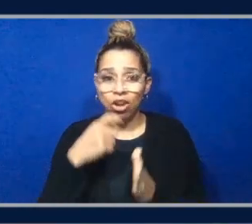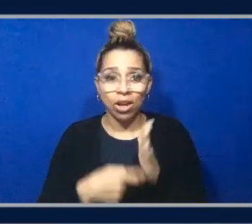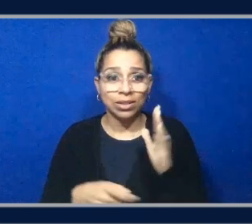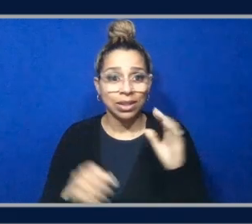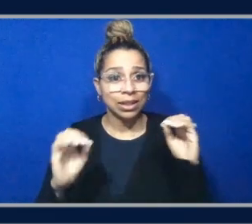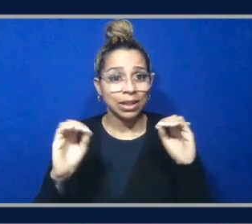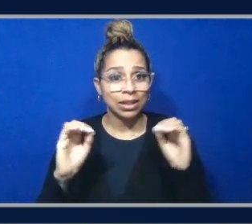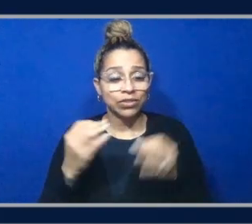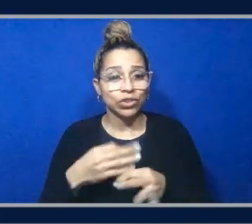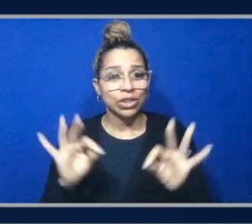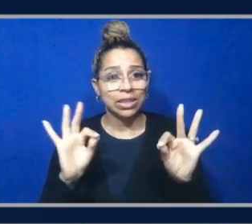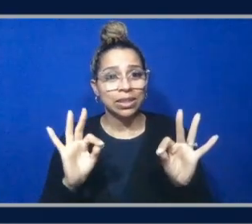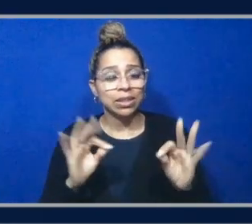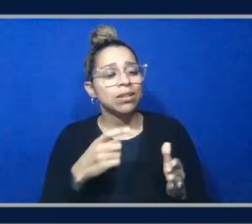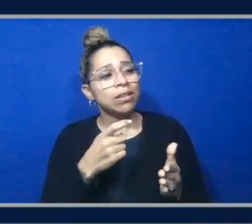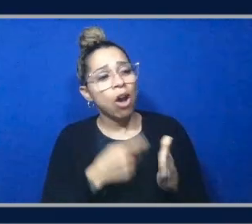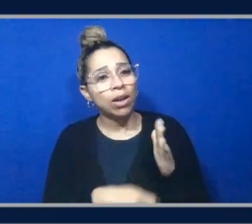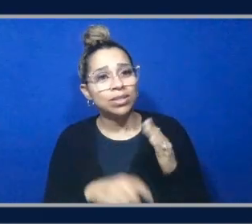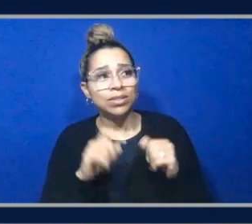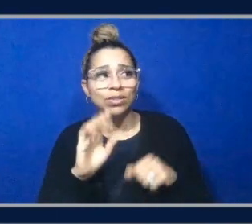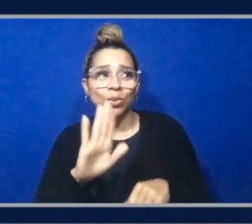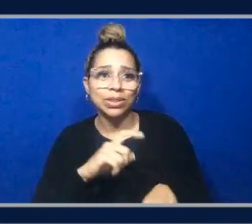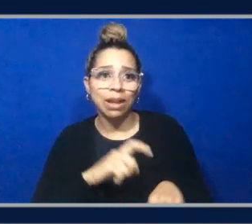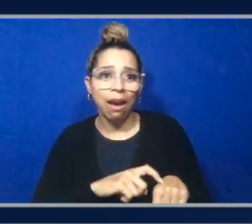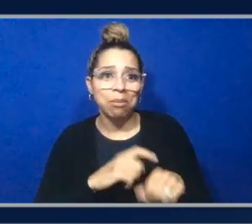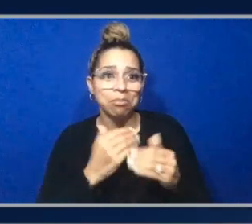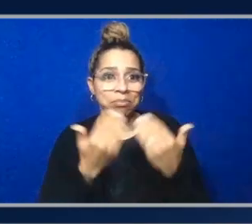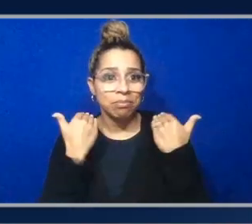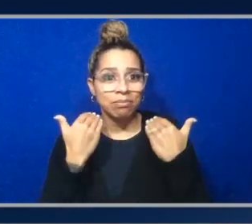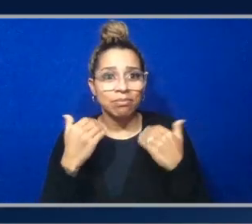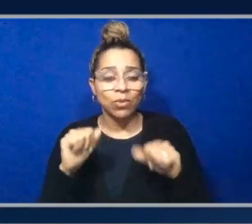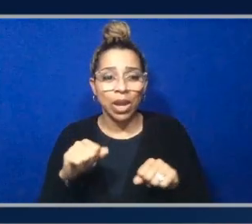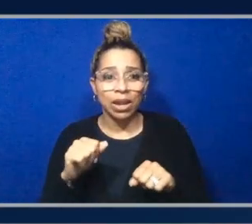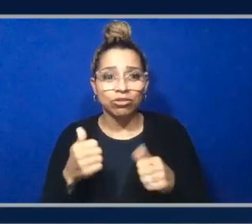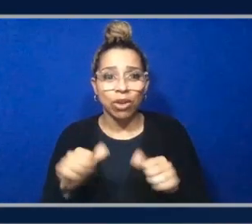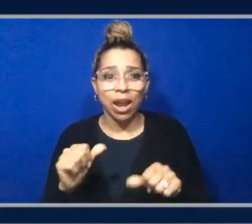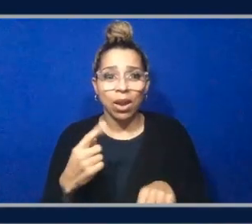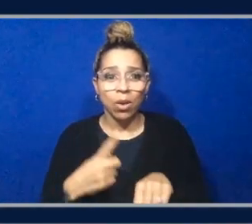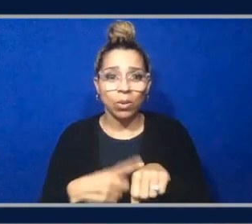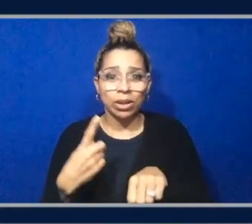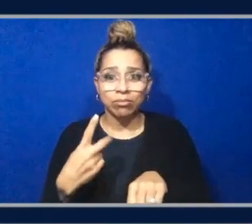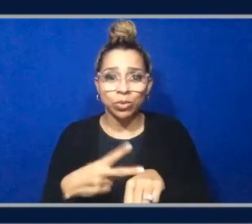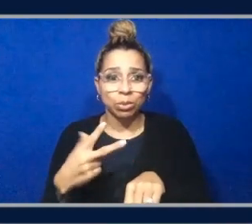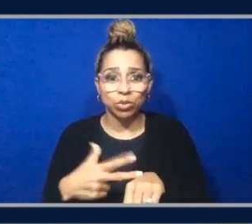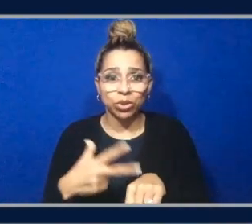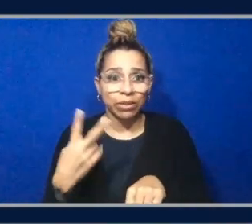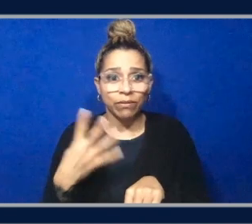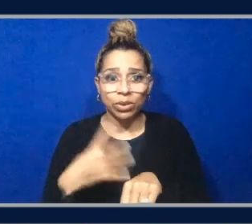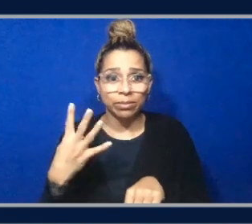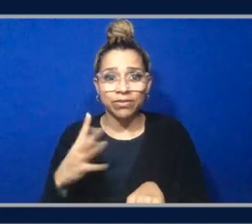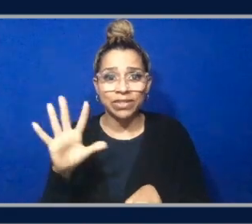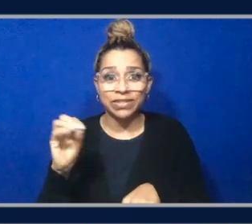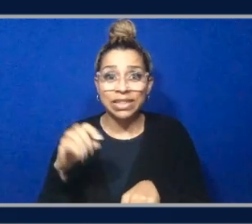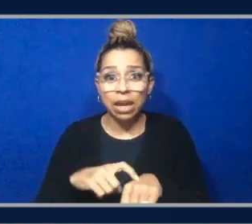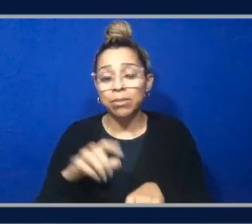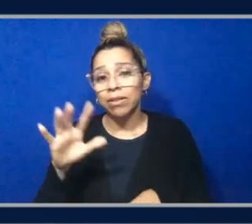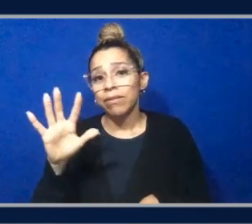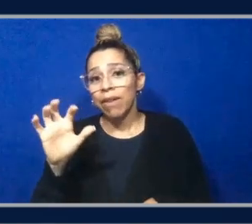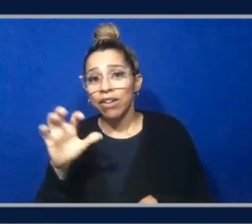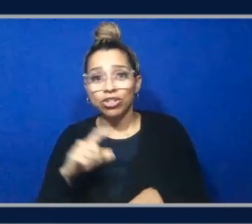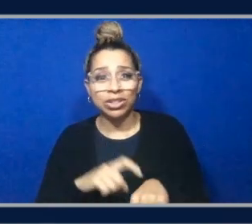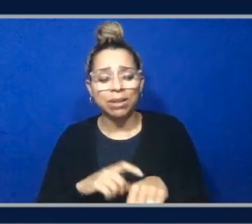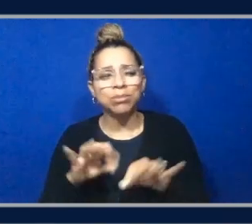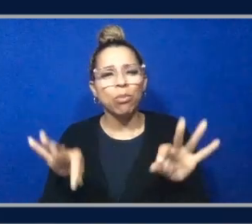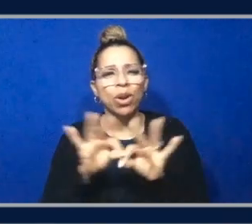costs time. You can do it more if you want to. can do it once. You can do it five times. I haven't said you can do it 50 times. That's a hundred times. Just don't memorize